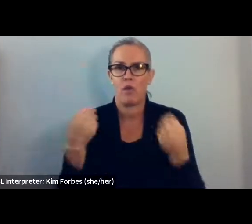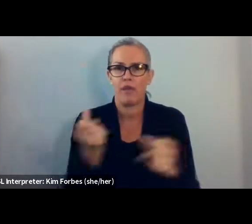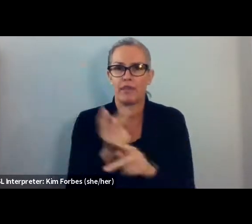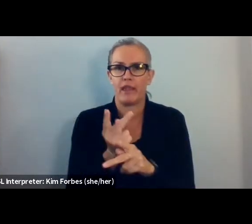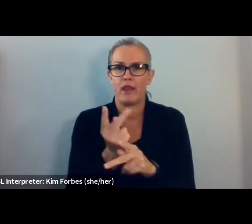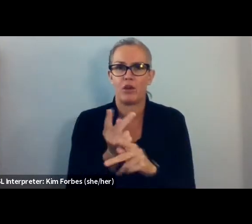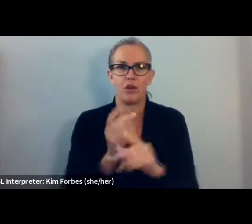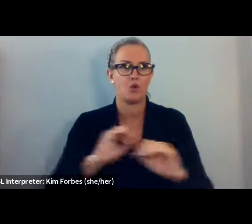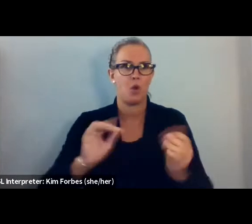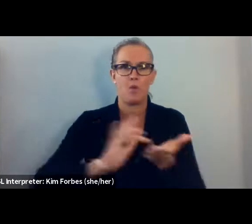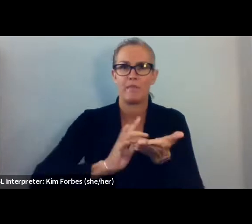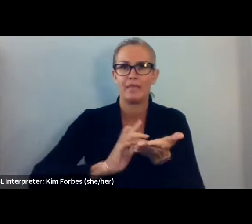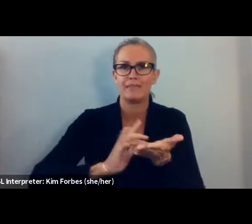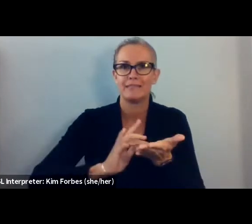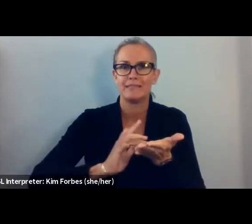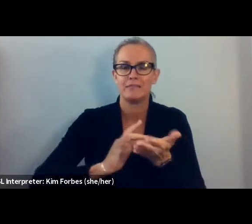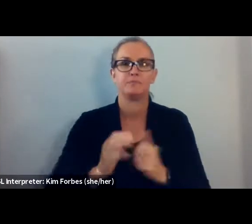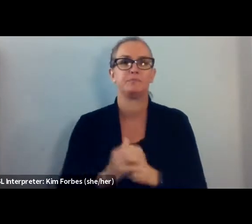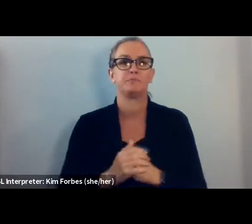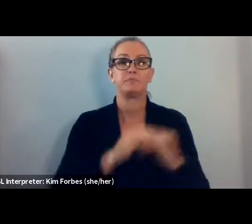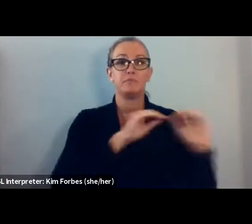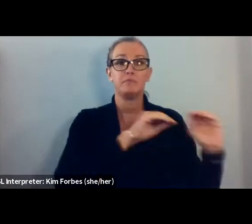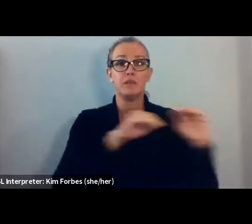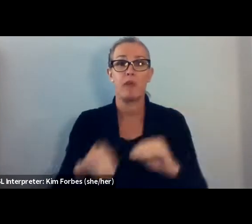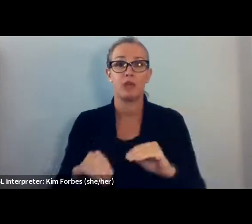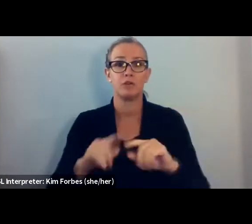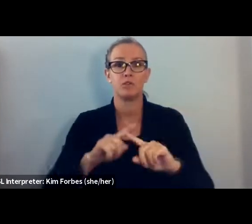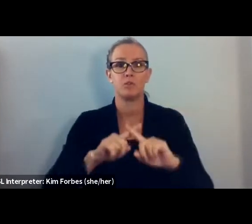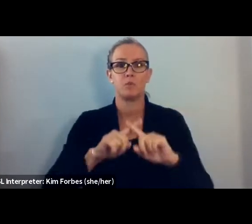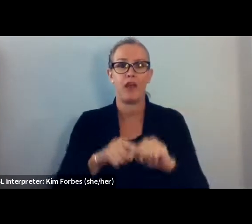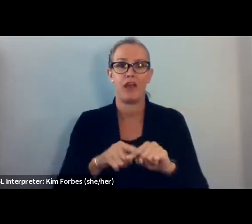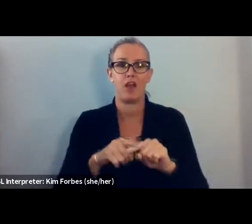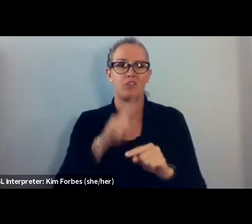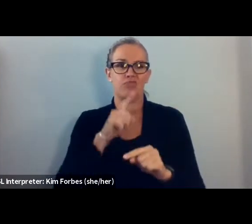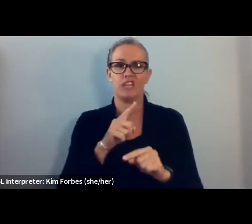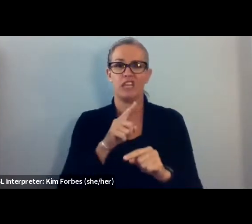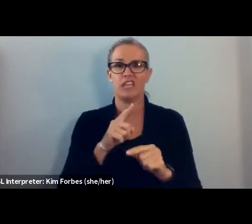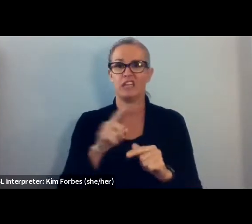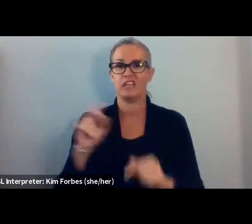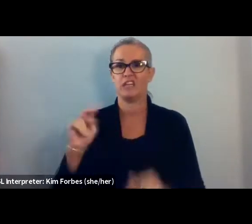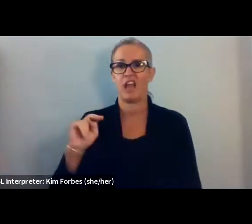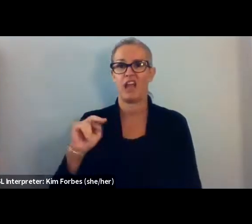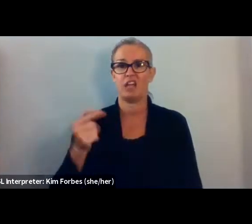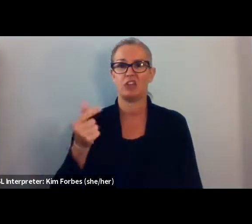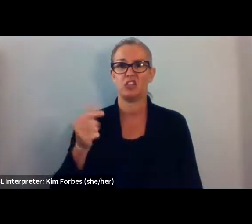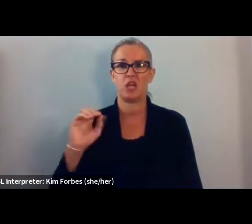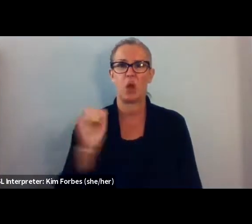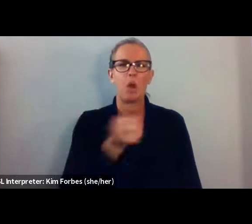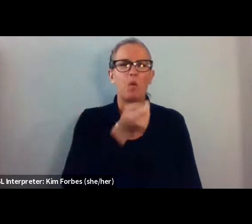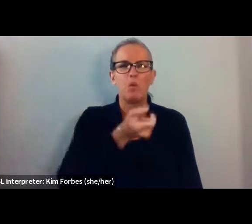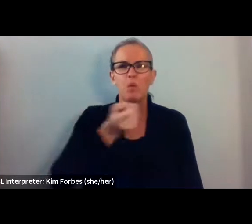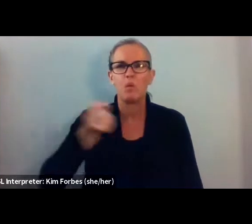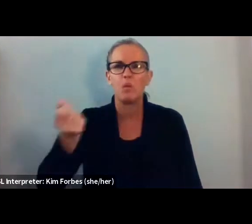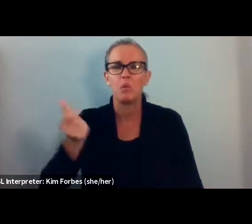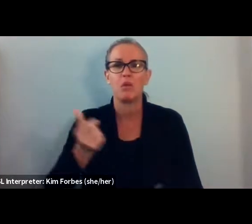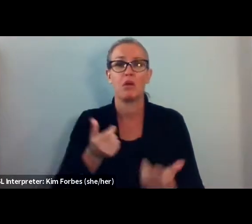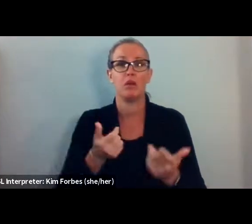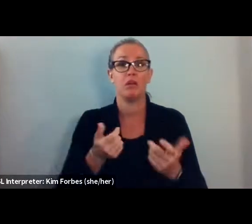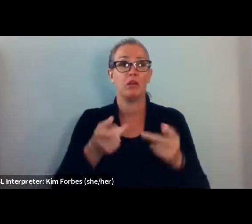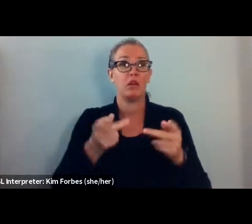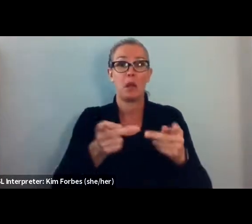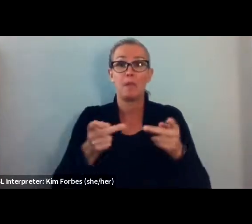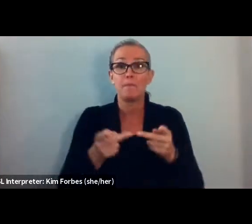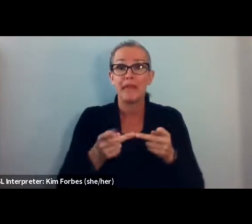as migrants often have to rely on a really spotty patch of NGOs. They're living in places where they don't have potable